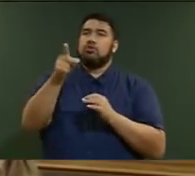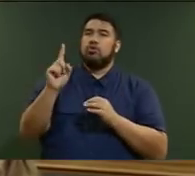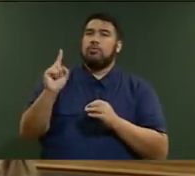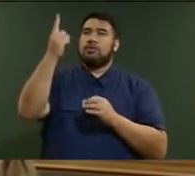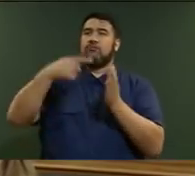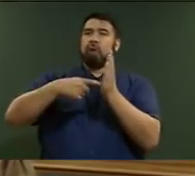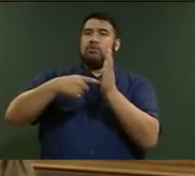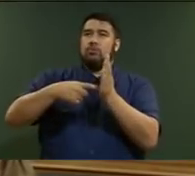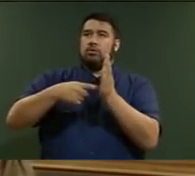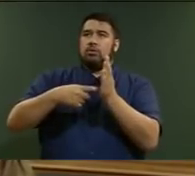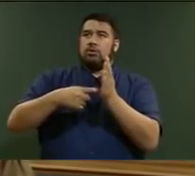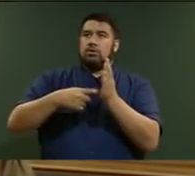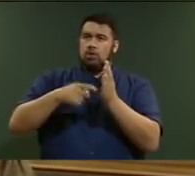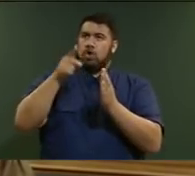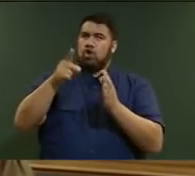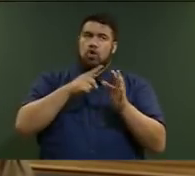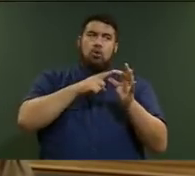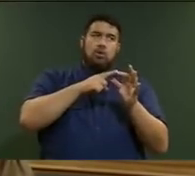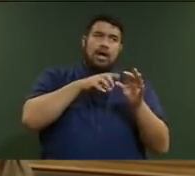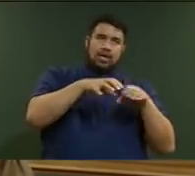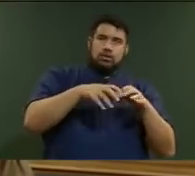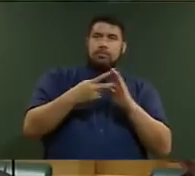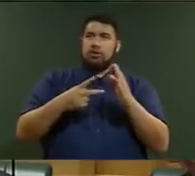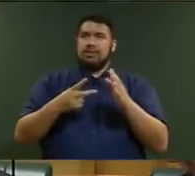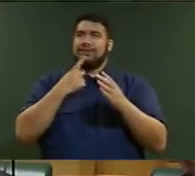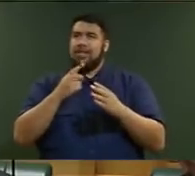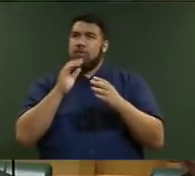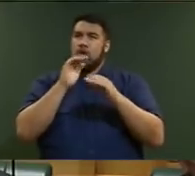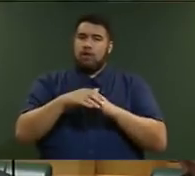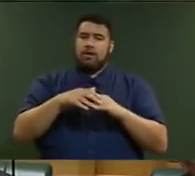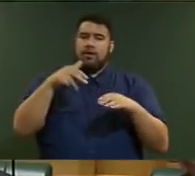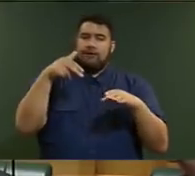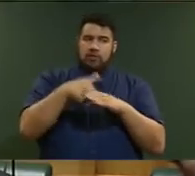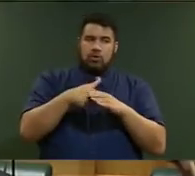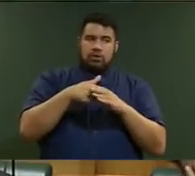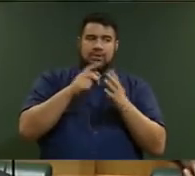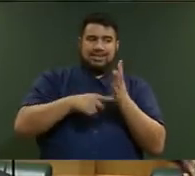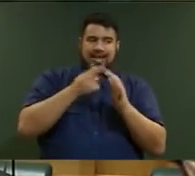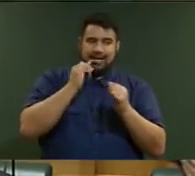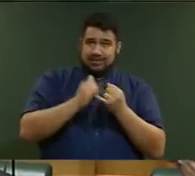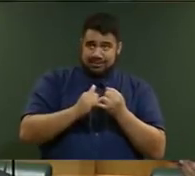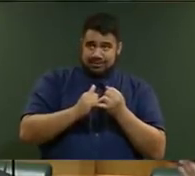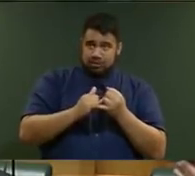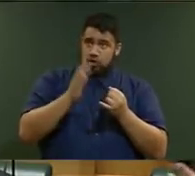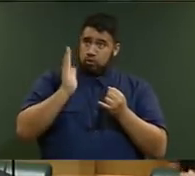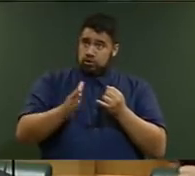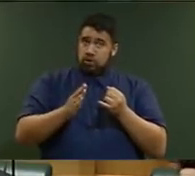statements on fuel taxes? The Hon. Phil Twyford. Yes, when described and reported accurately.